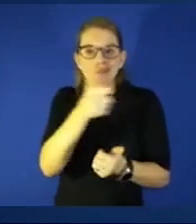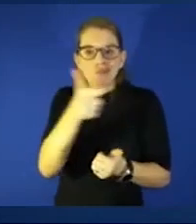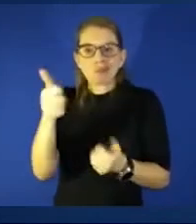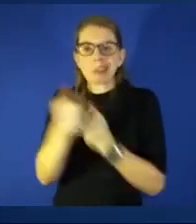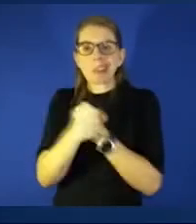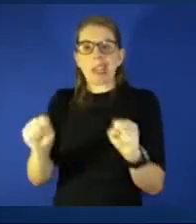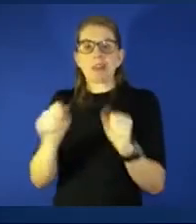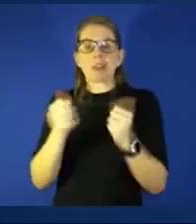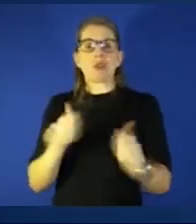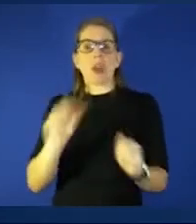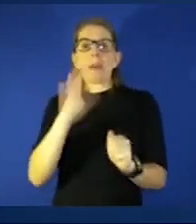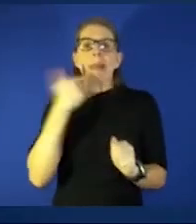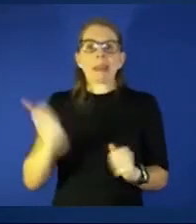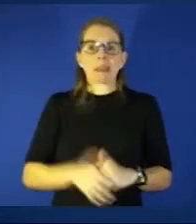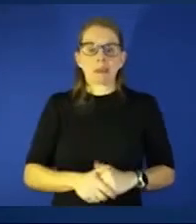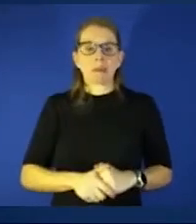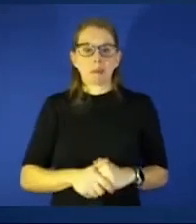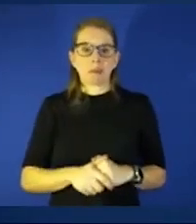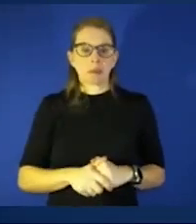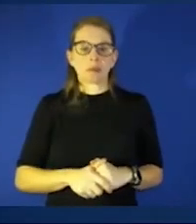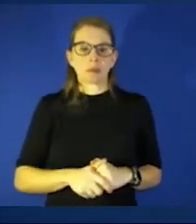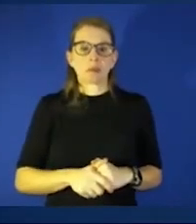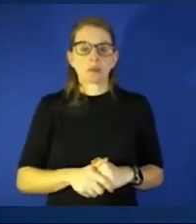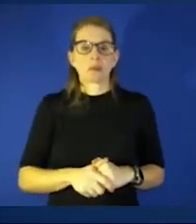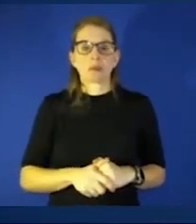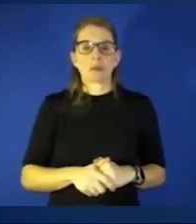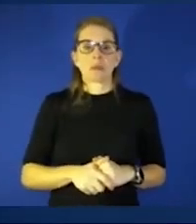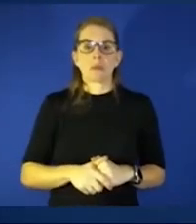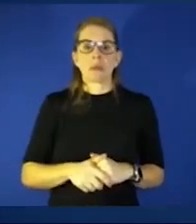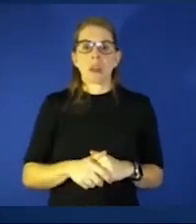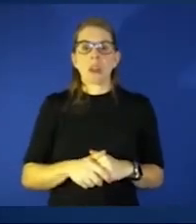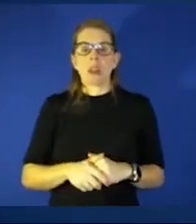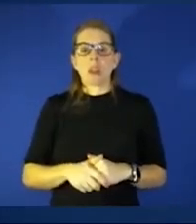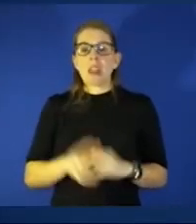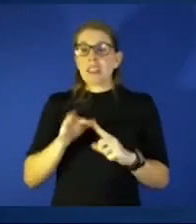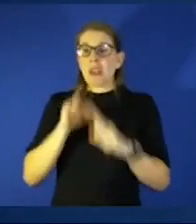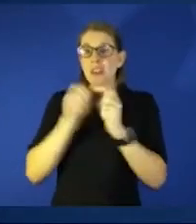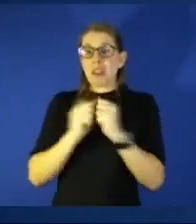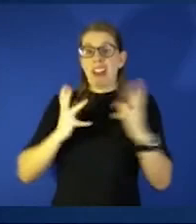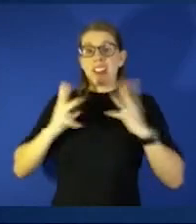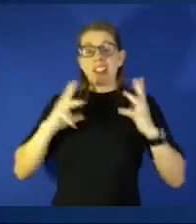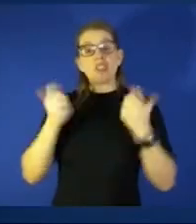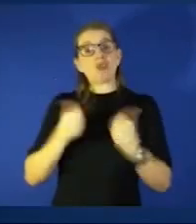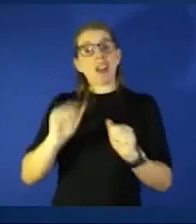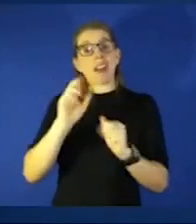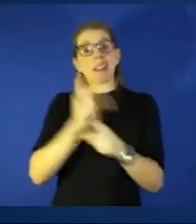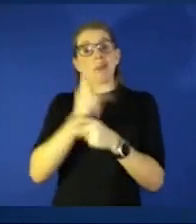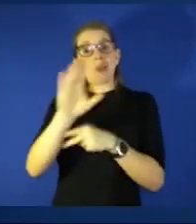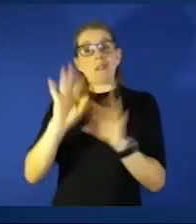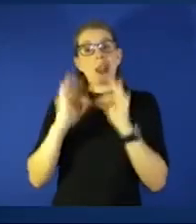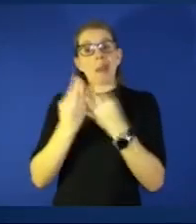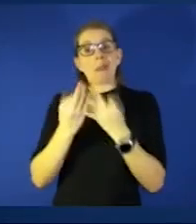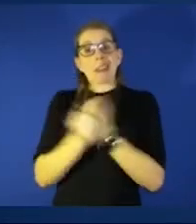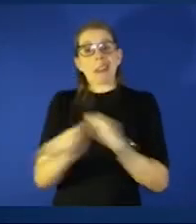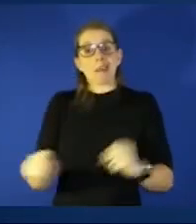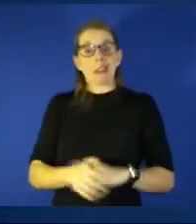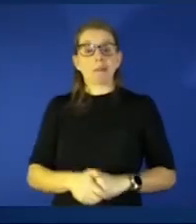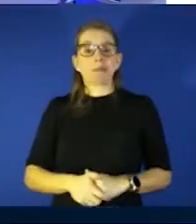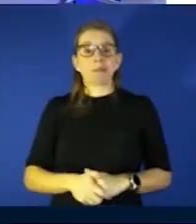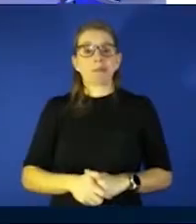you know do what you can to keep your family safe especially with the holidays up and coming covet it's not a fun christmas gift